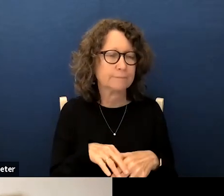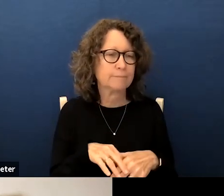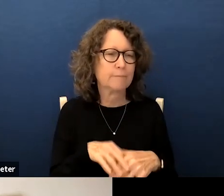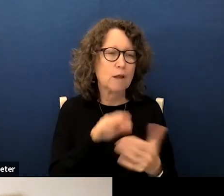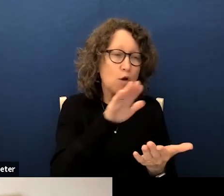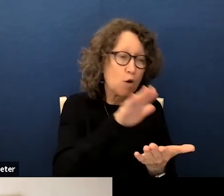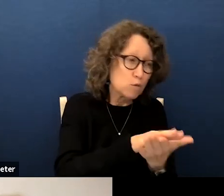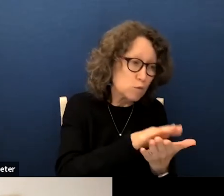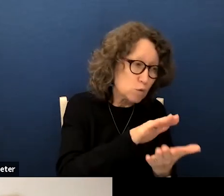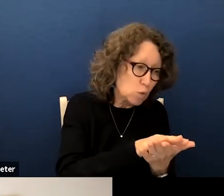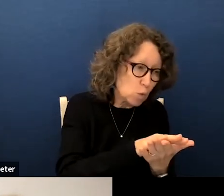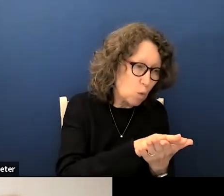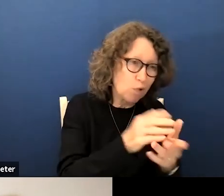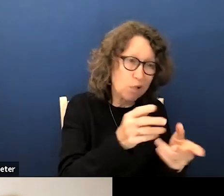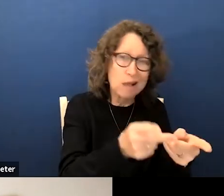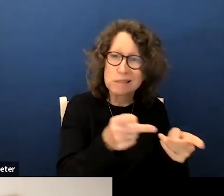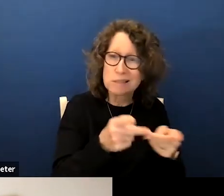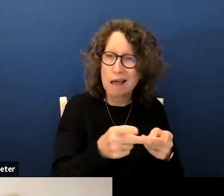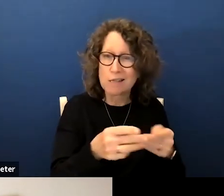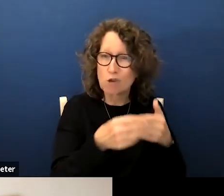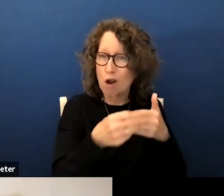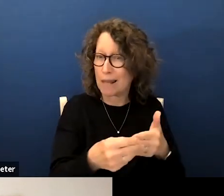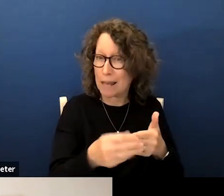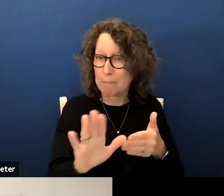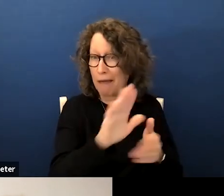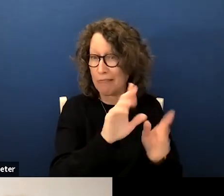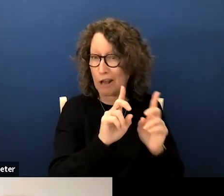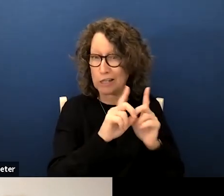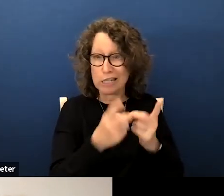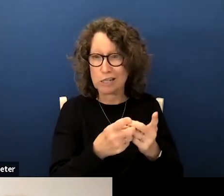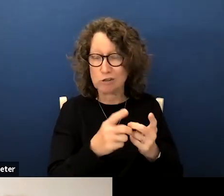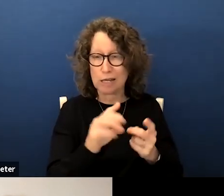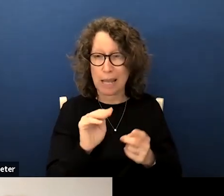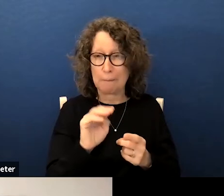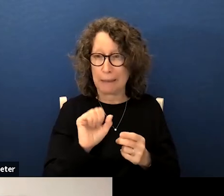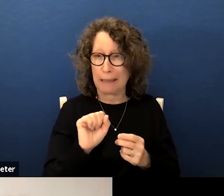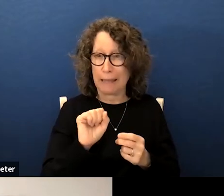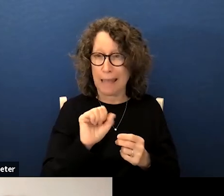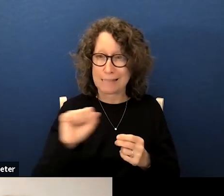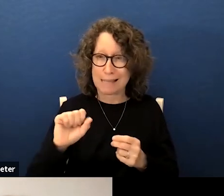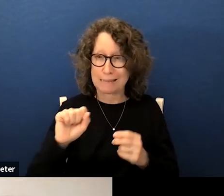school school sites are led by their district mtss teams